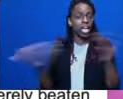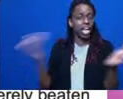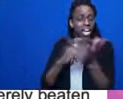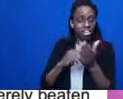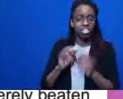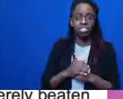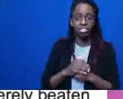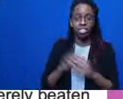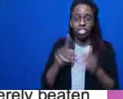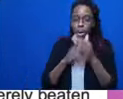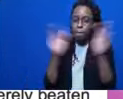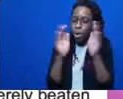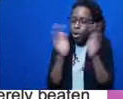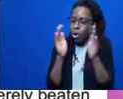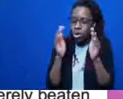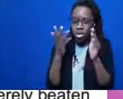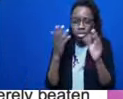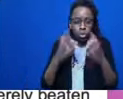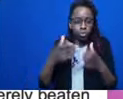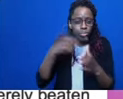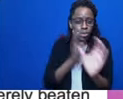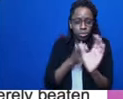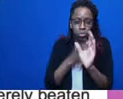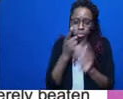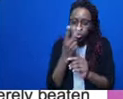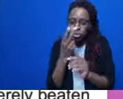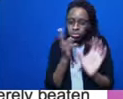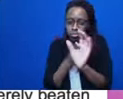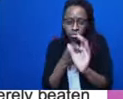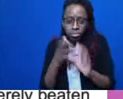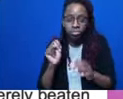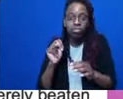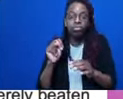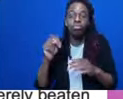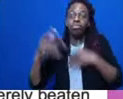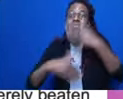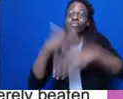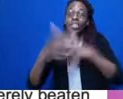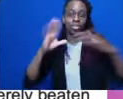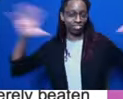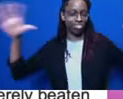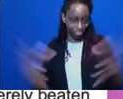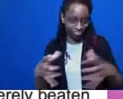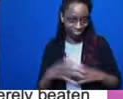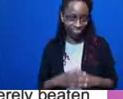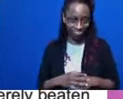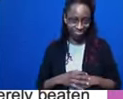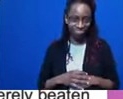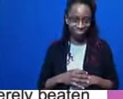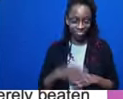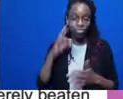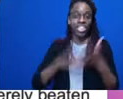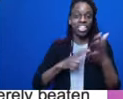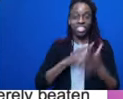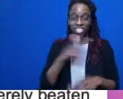now, I'm just going to quickly read this out. Brisha Meadows was 14 years old when she was arrested for allegedly killing her